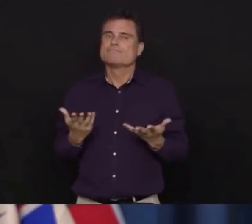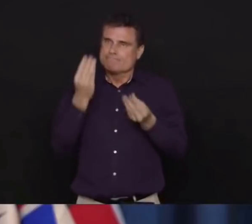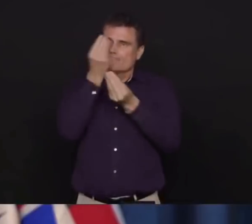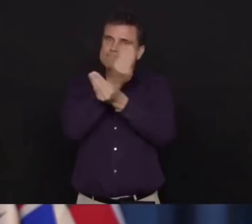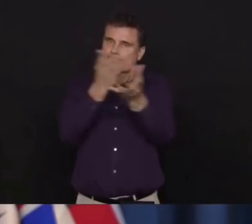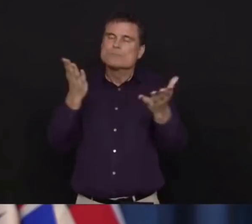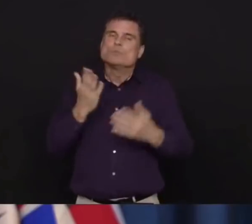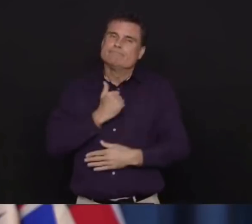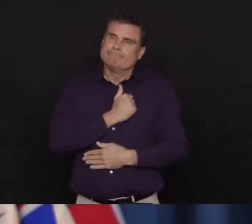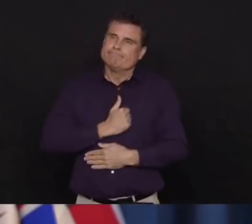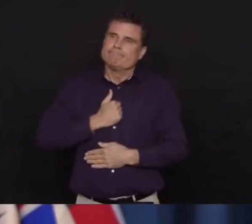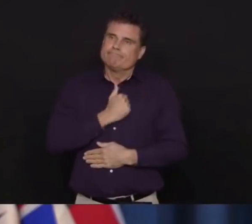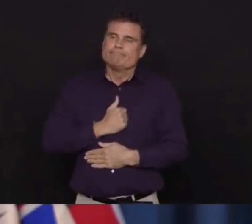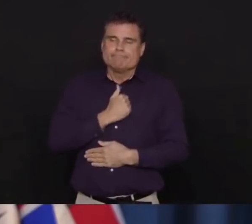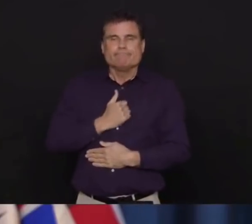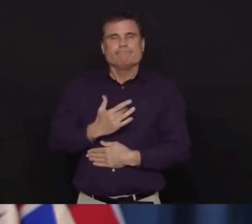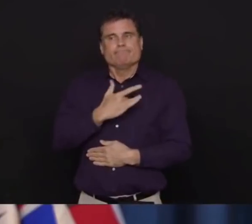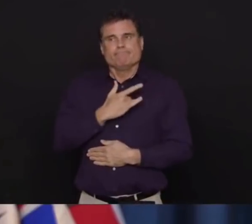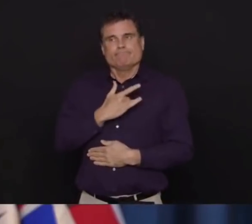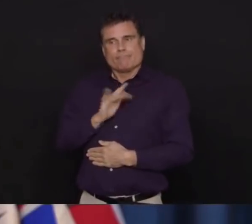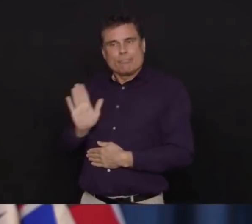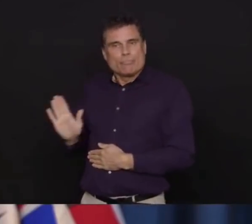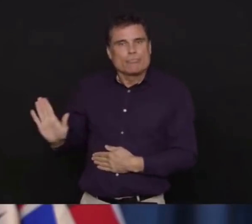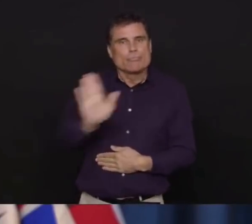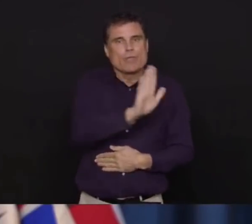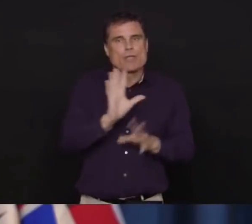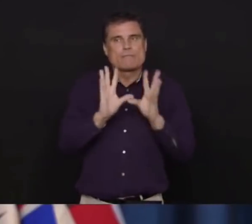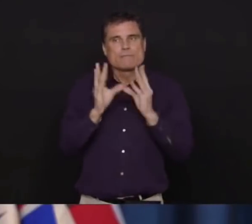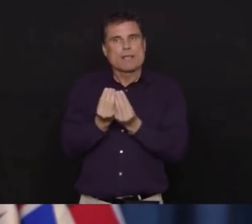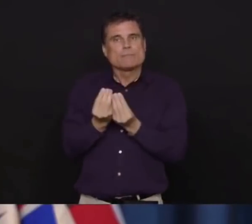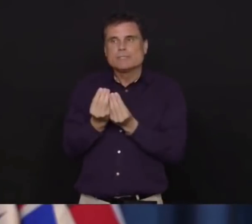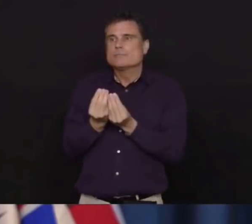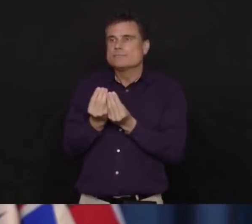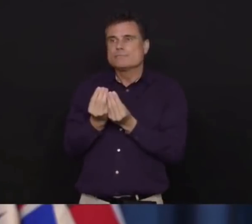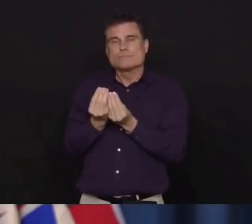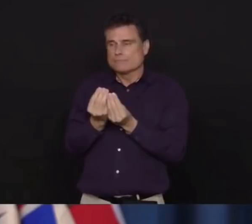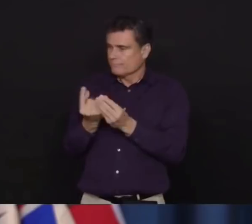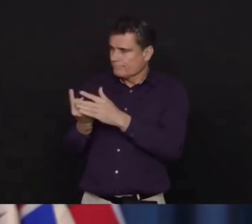providers, and the communities who will be missing these additional people.